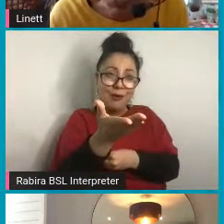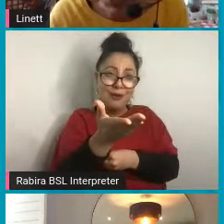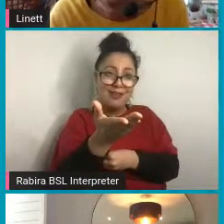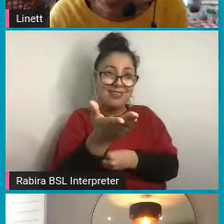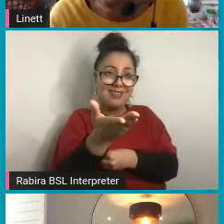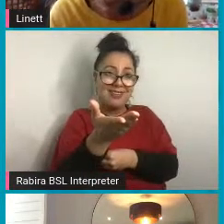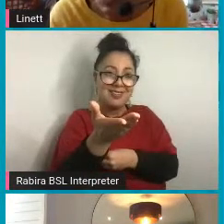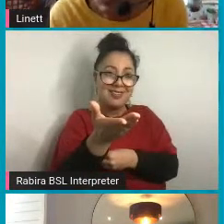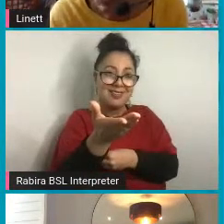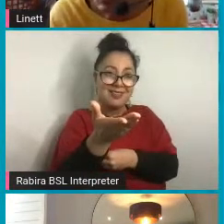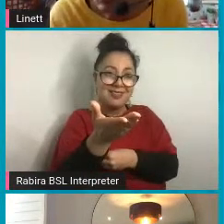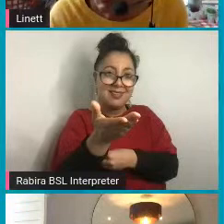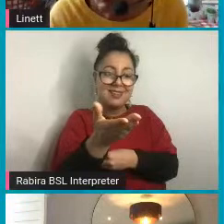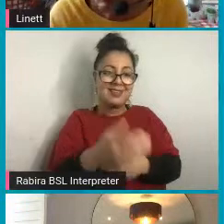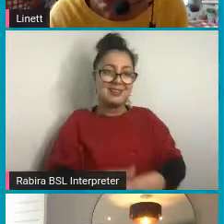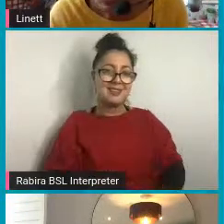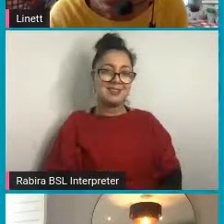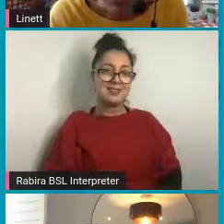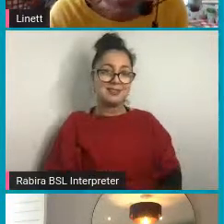others we want to quickly